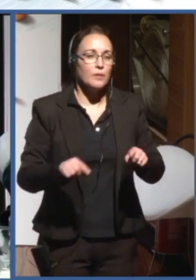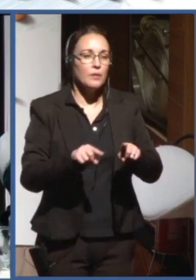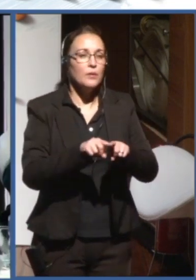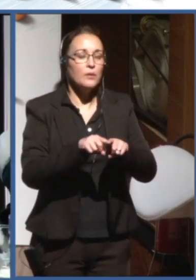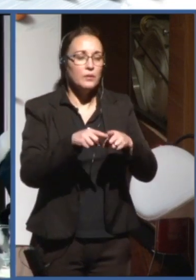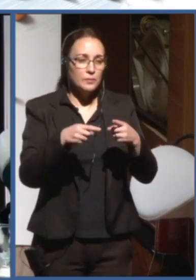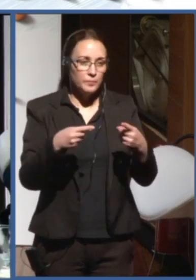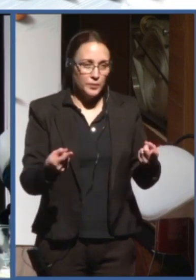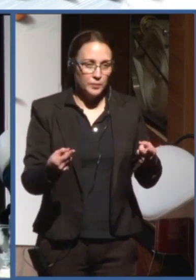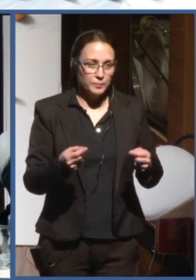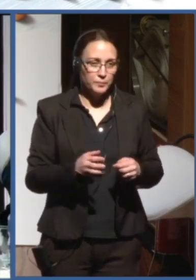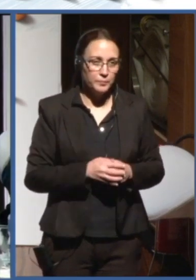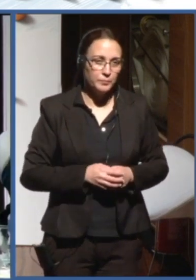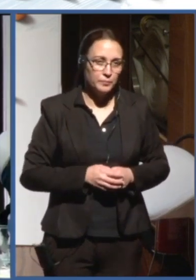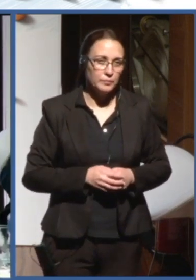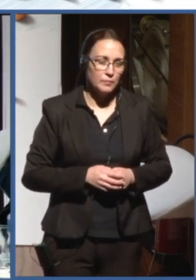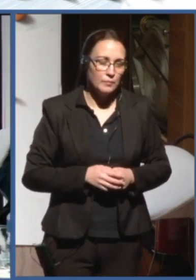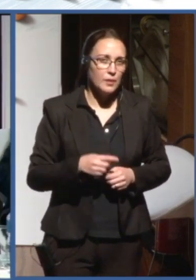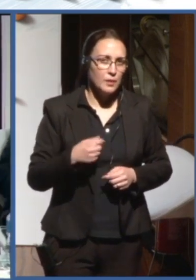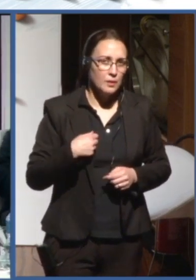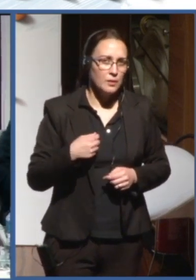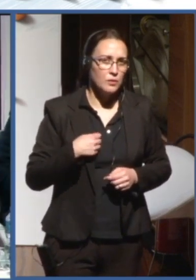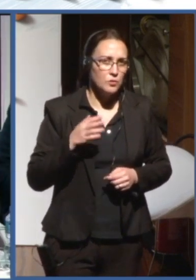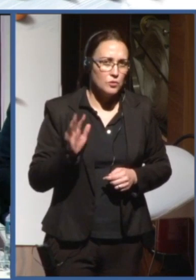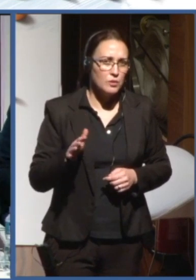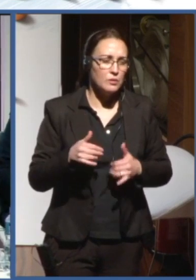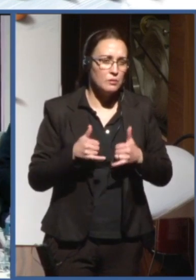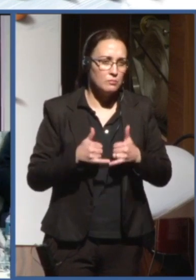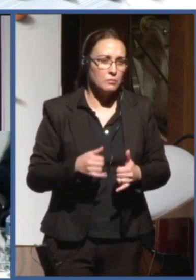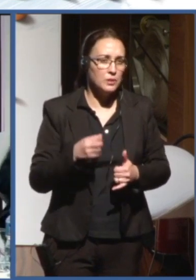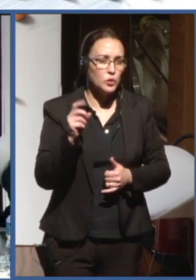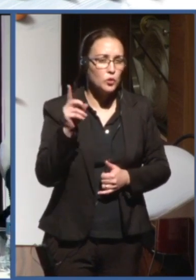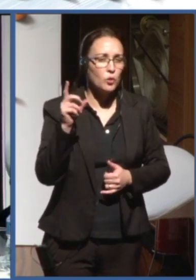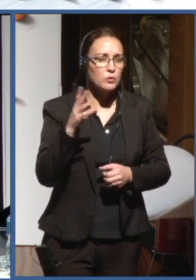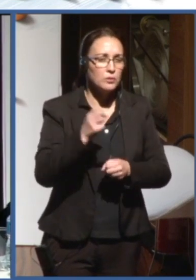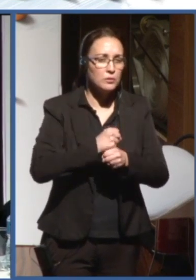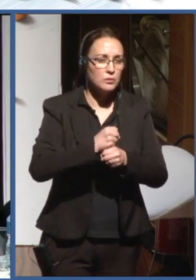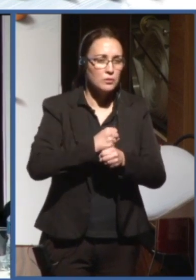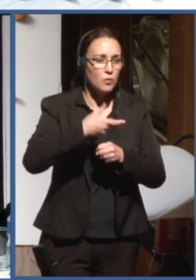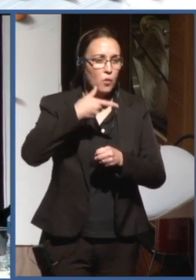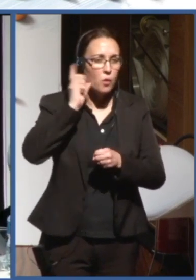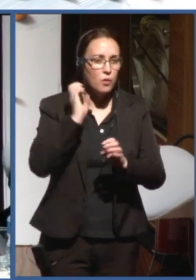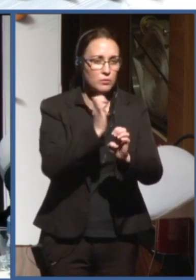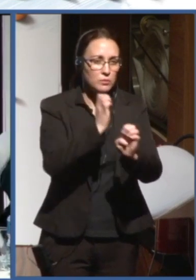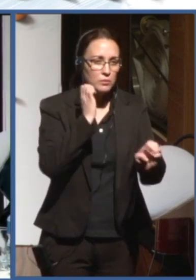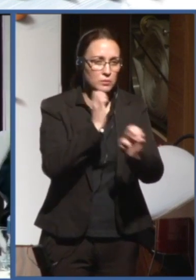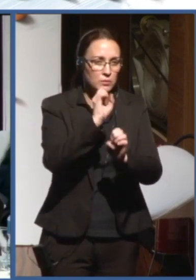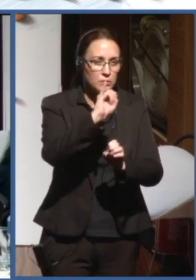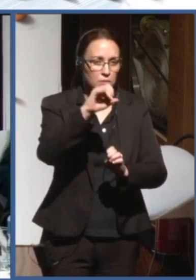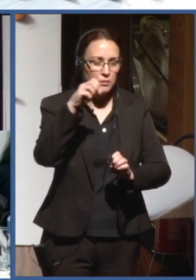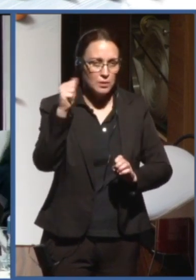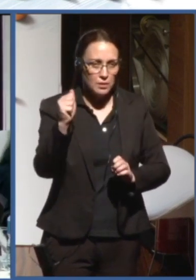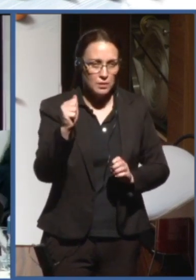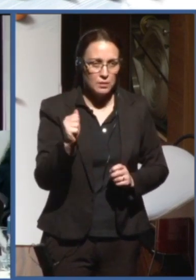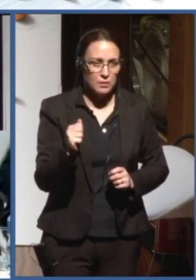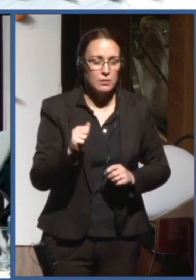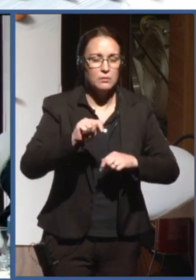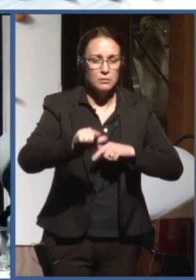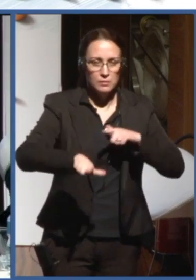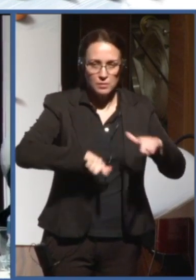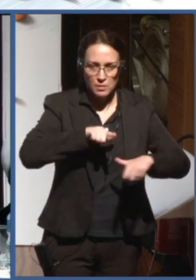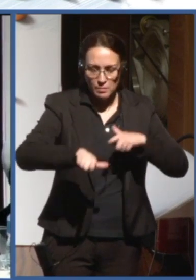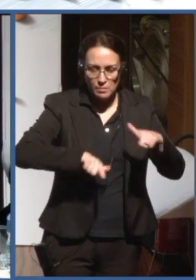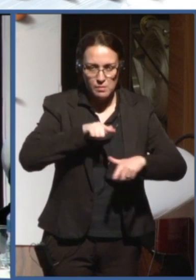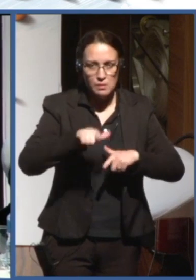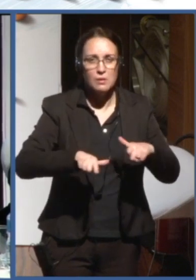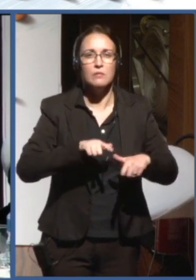been here for 12 years. Before that, I was an AI engineer for more than a decade. You know, working at some really cool research